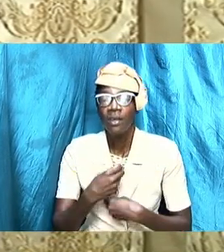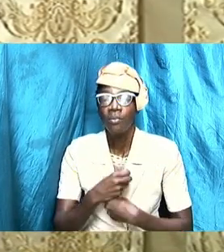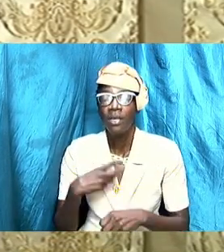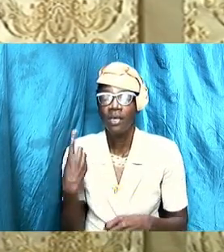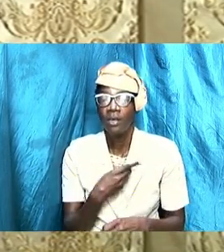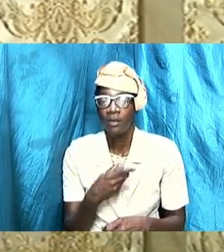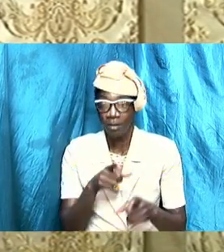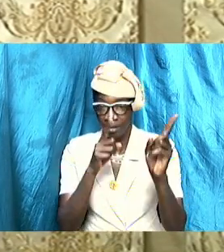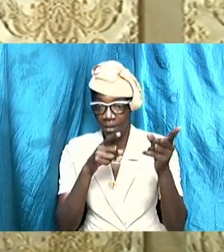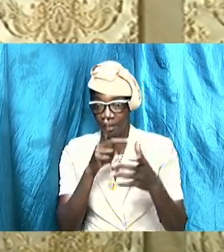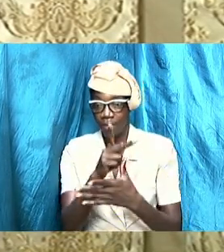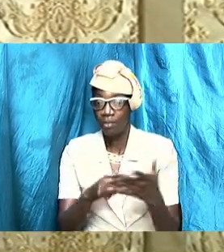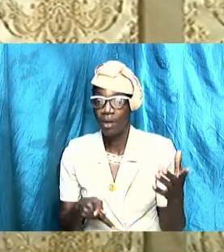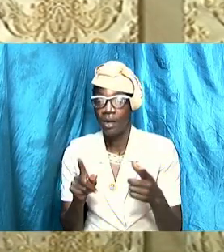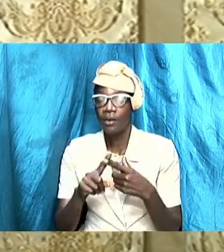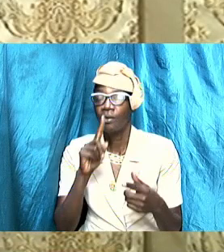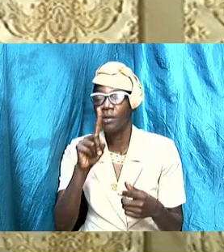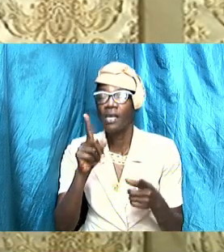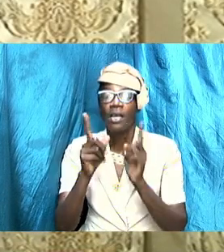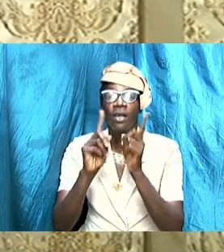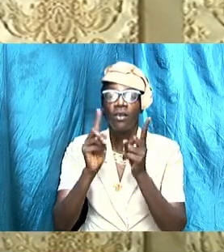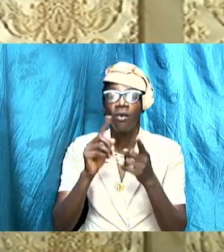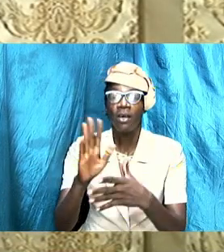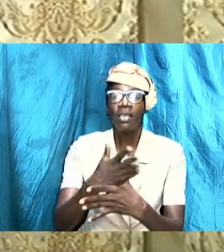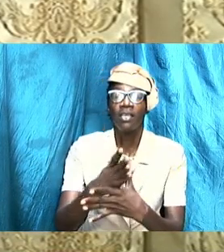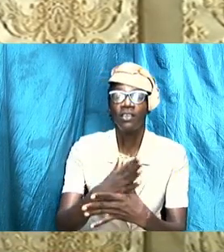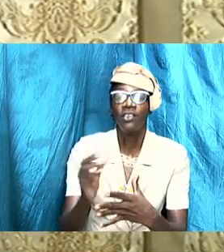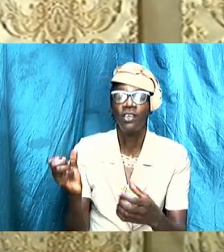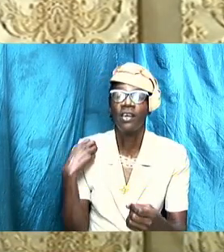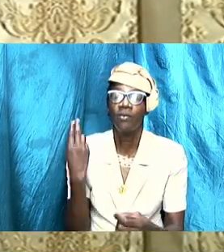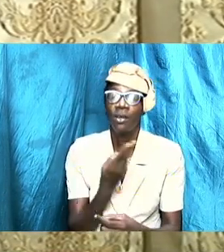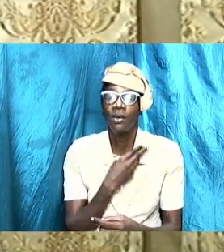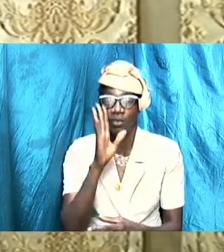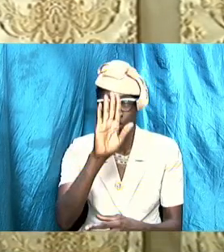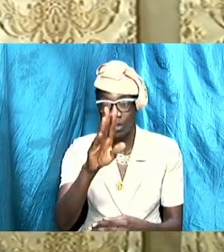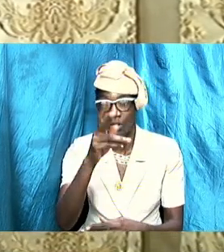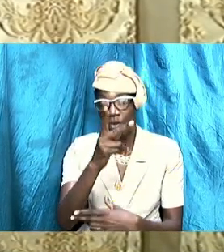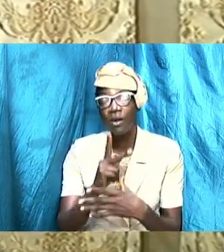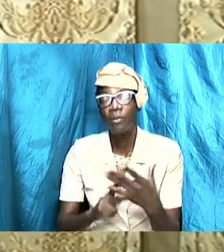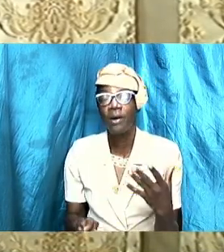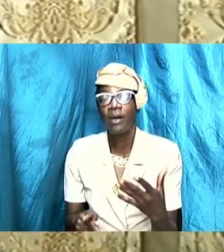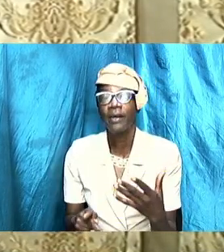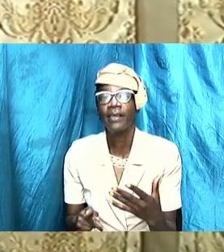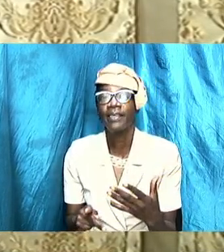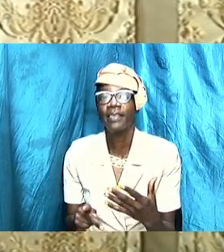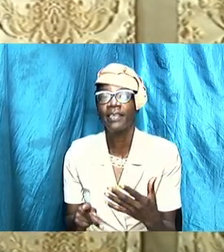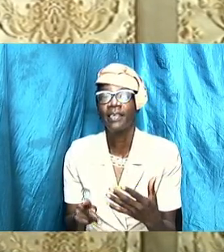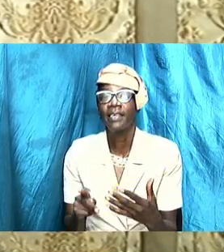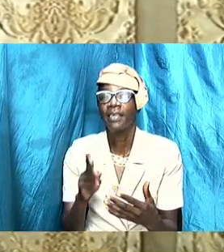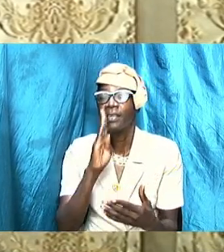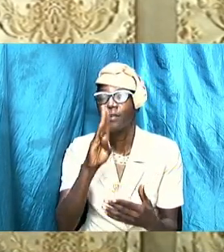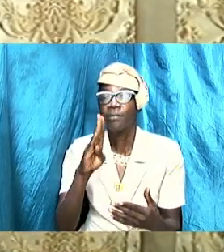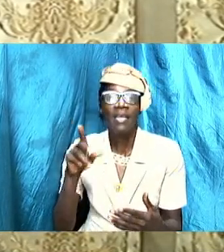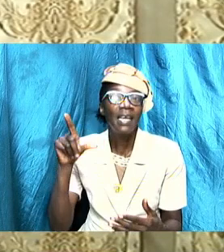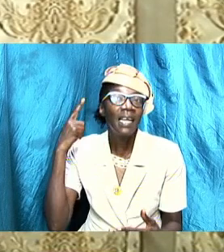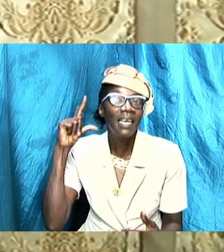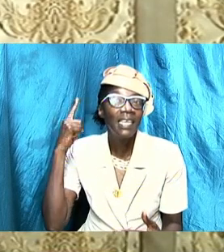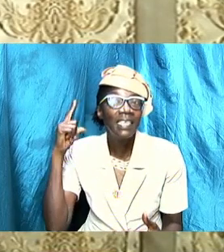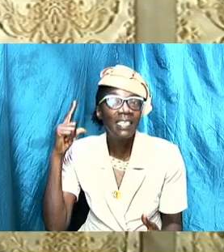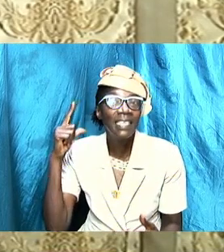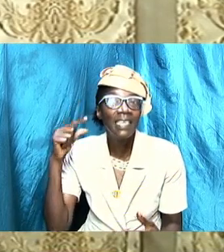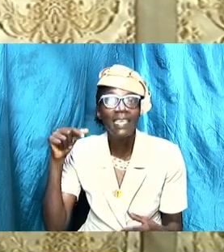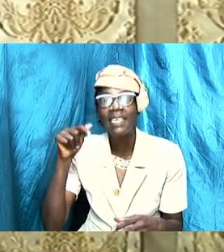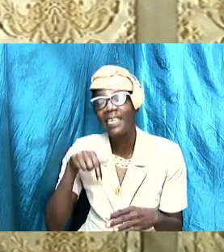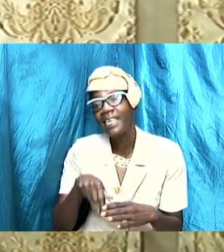part to be talking and sharing with us and on your part, amen, to be listening in and,